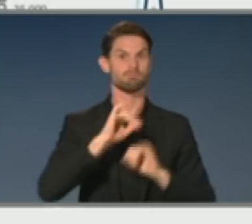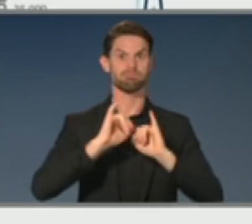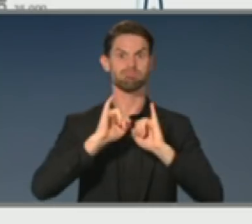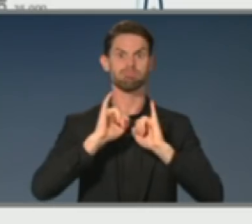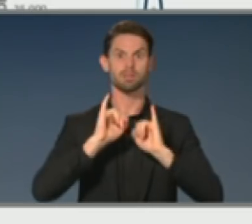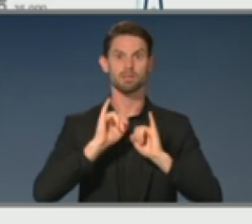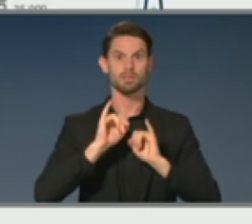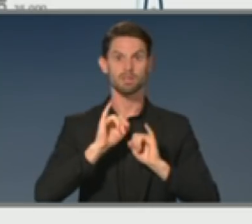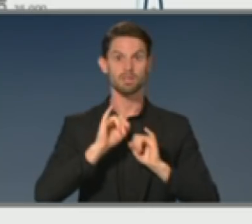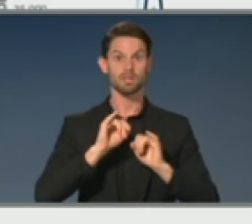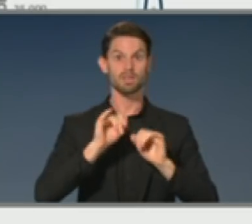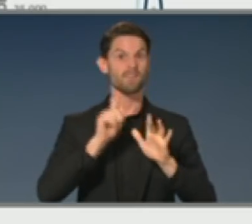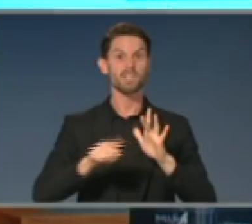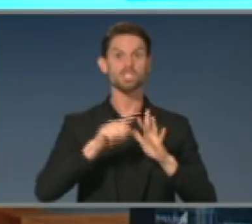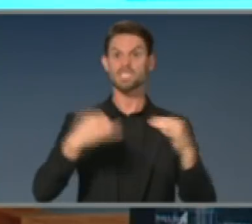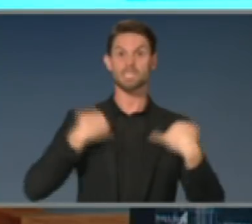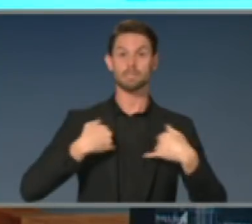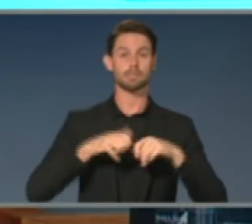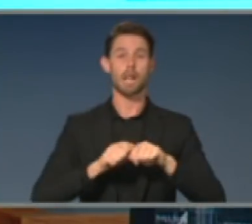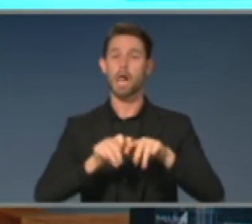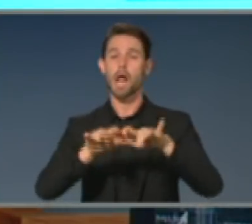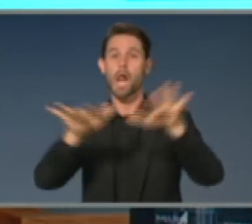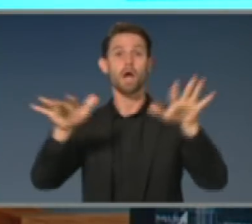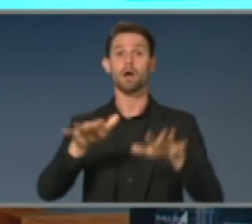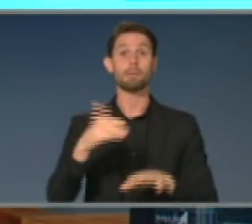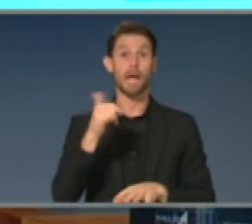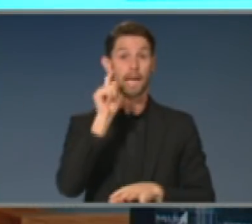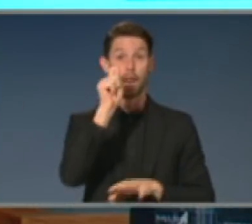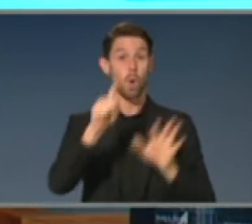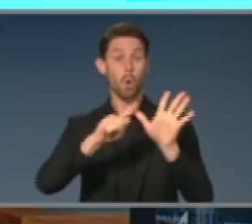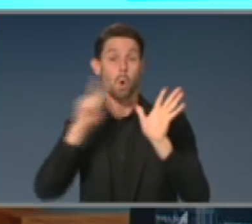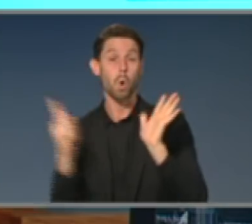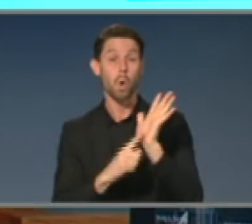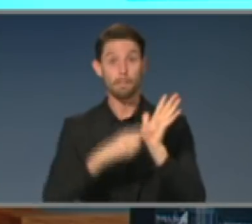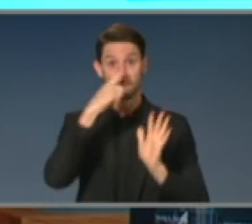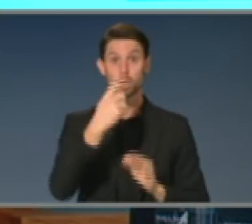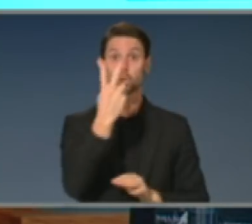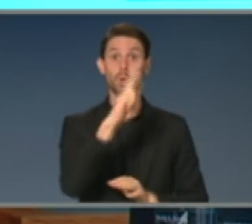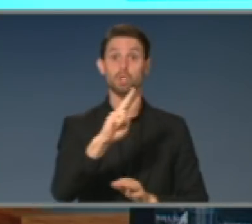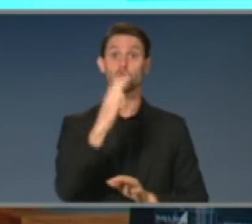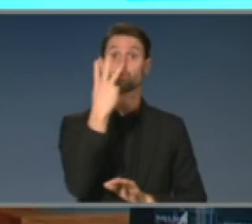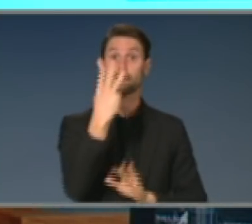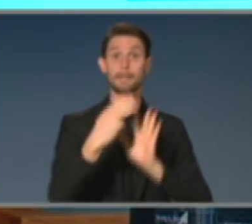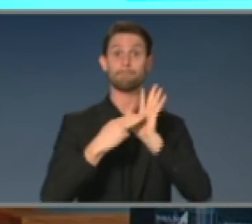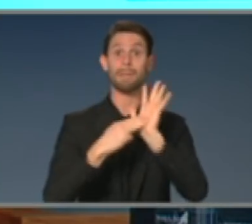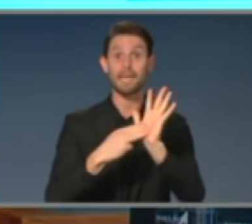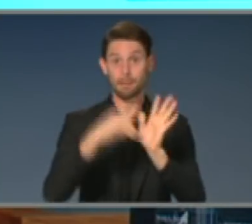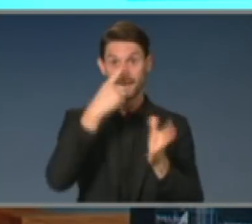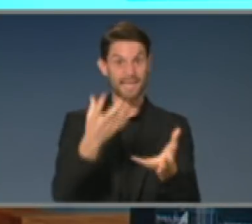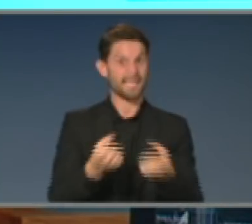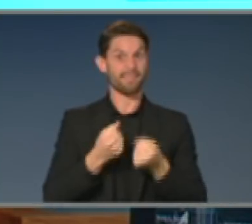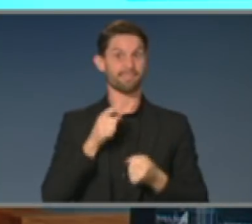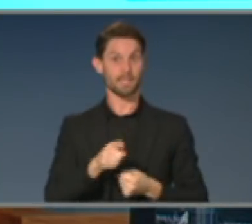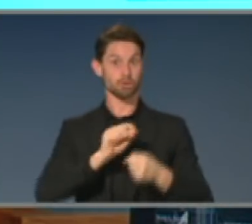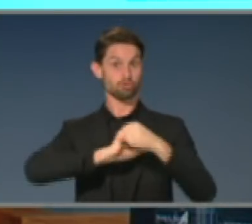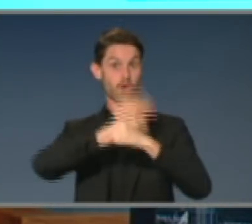virus so that nearly 90% of the population, 23 million people, were infected at the same time. That's an incredibly